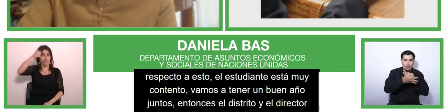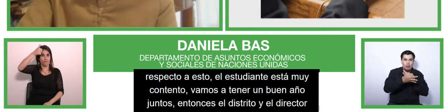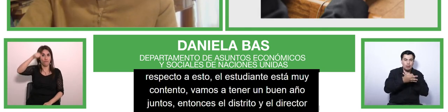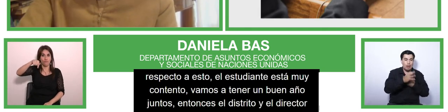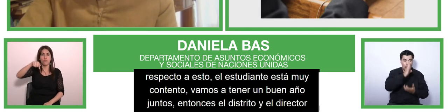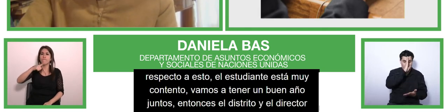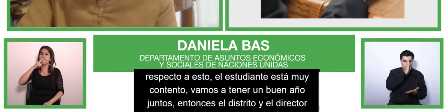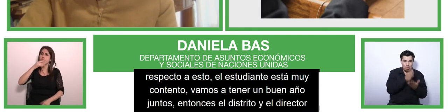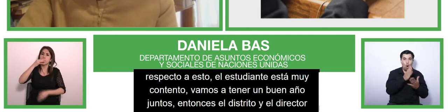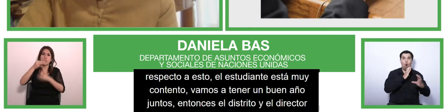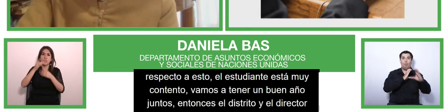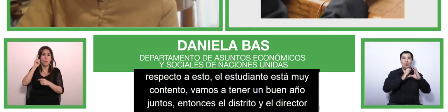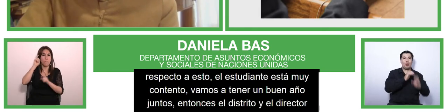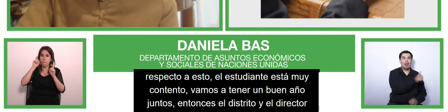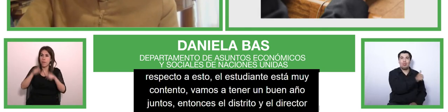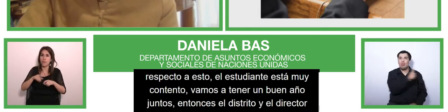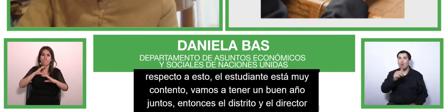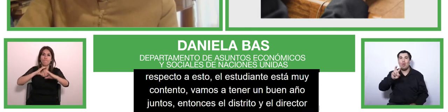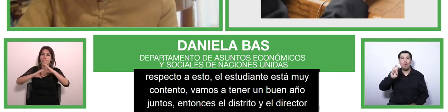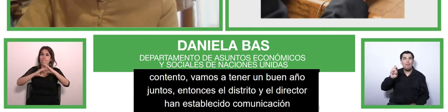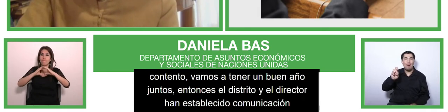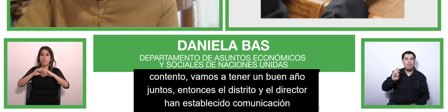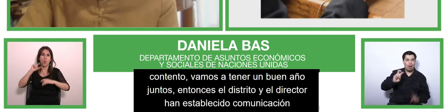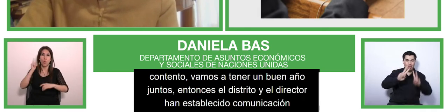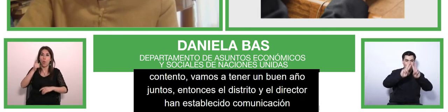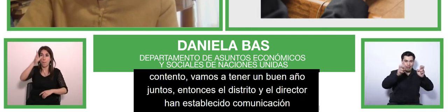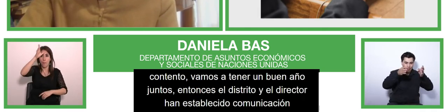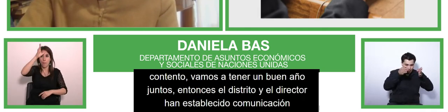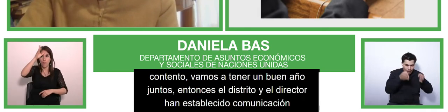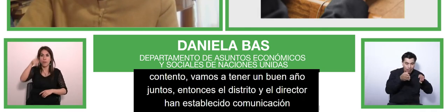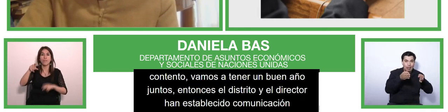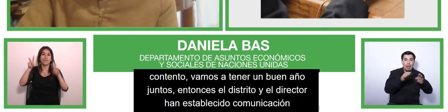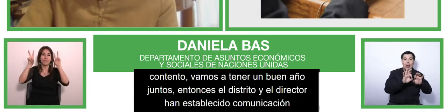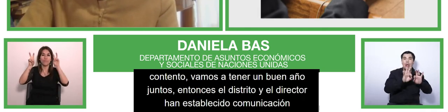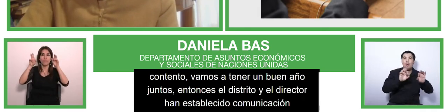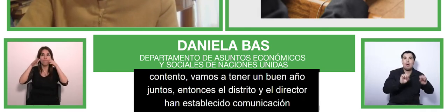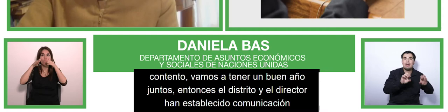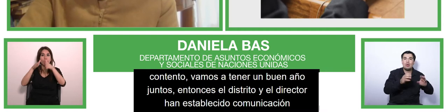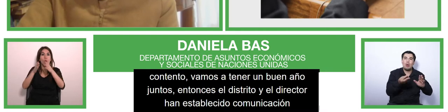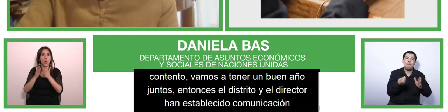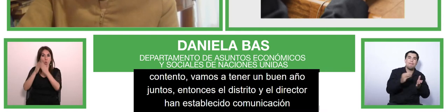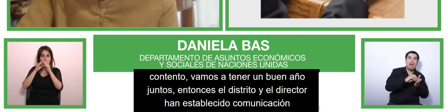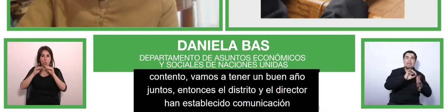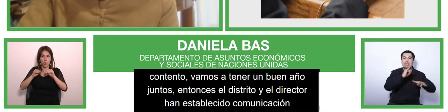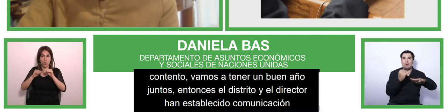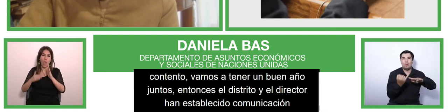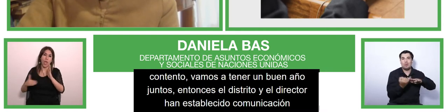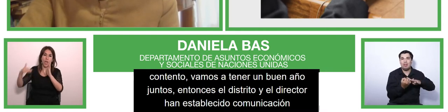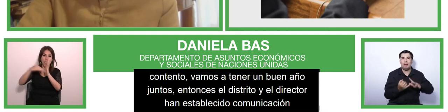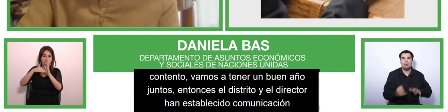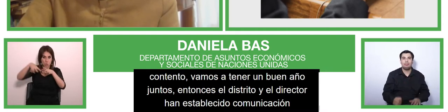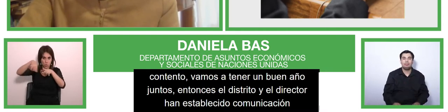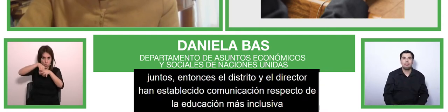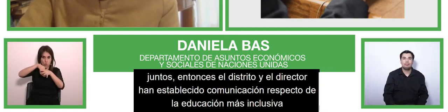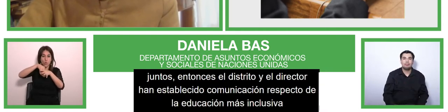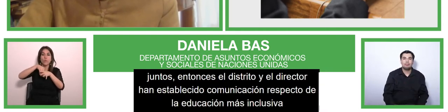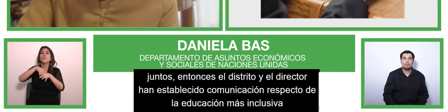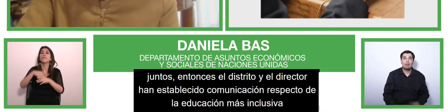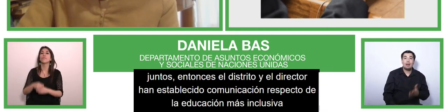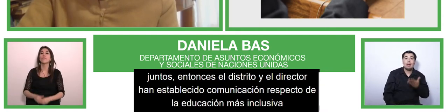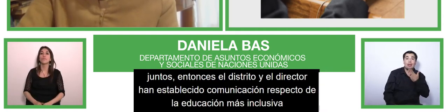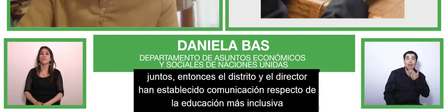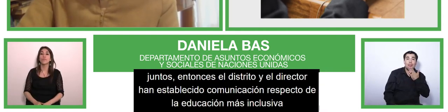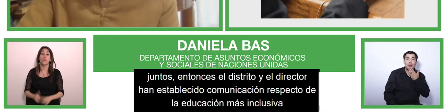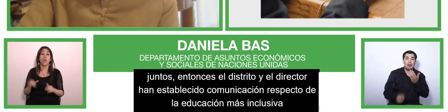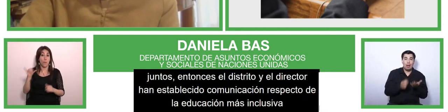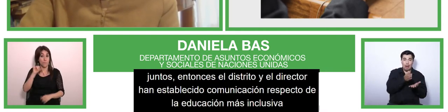the more to inclusive education um at mr mrs brown's school now she wants